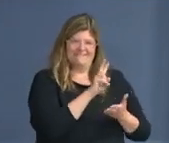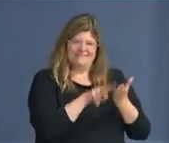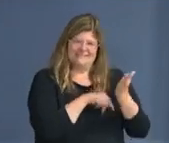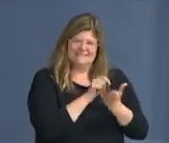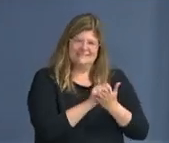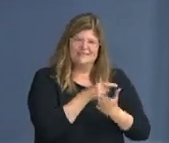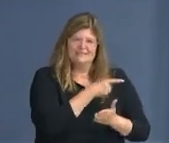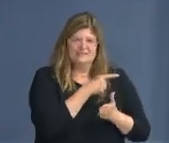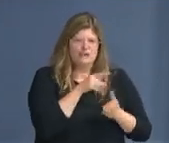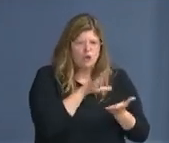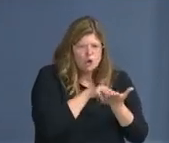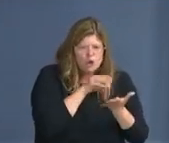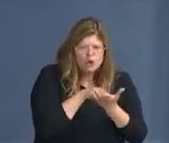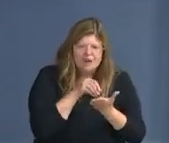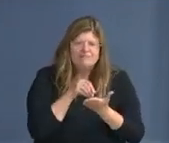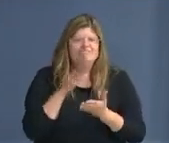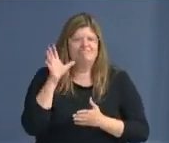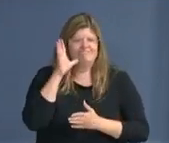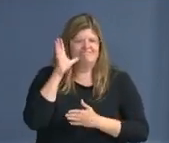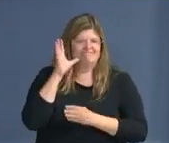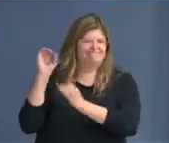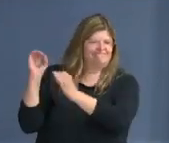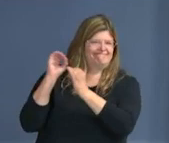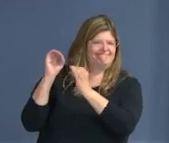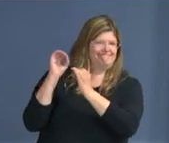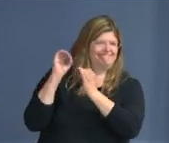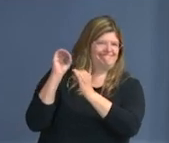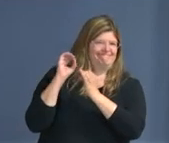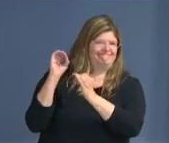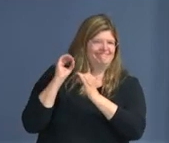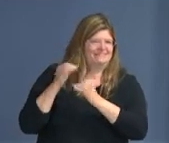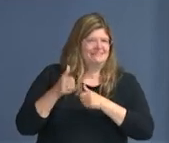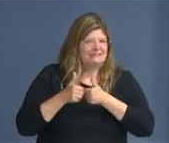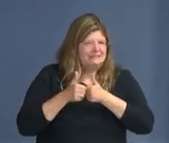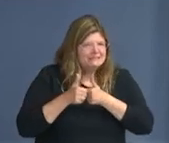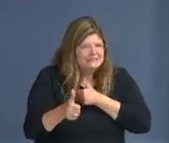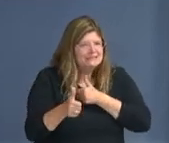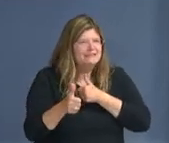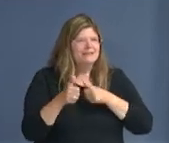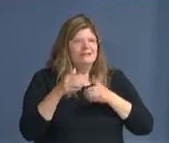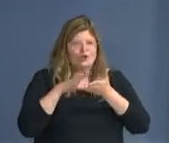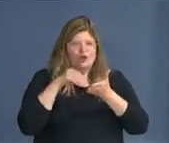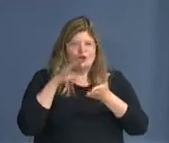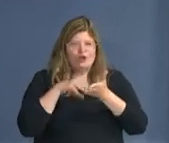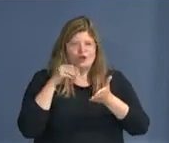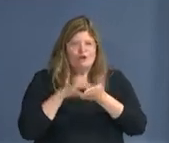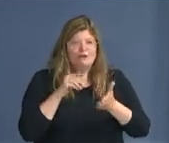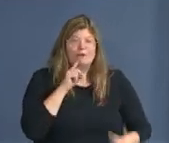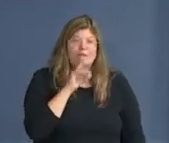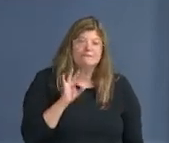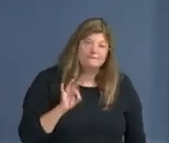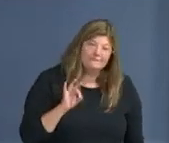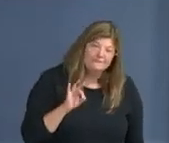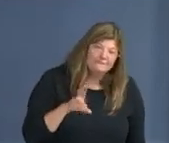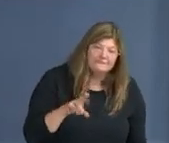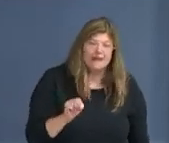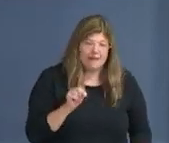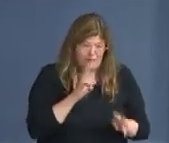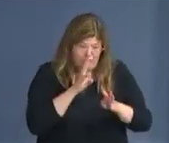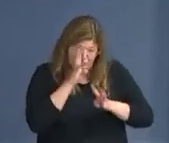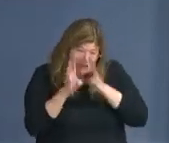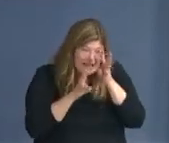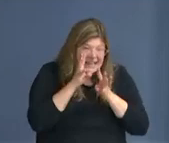distance learning. And it's really fun making animations and things of the sort, especially since the geese are